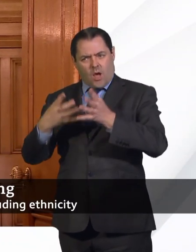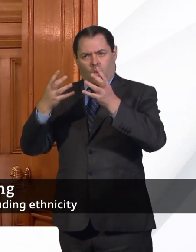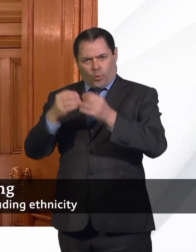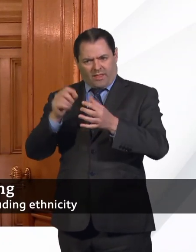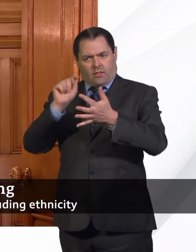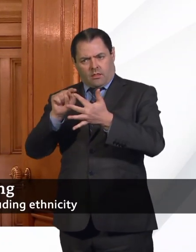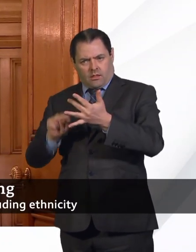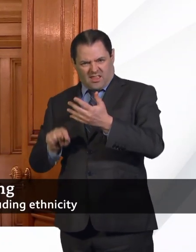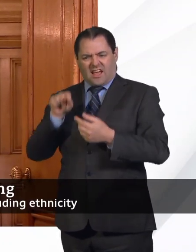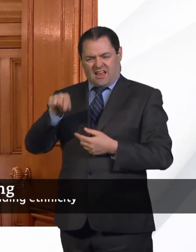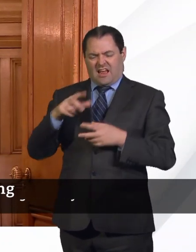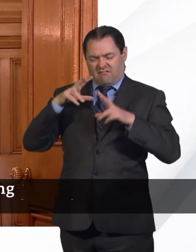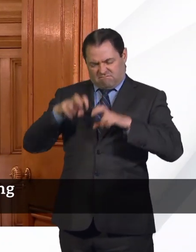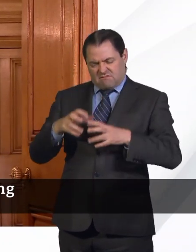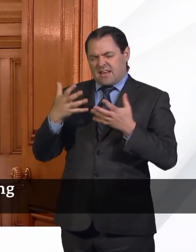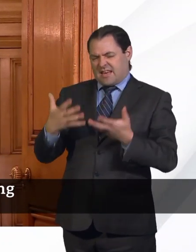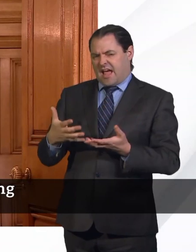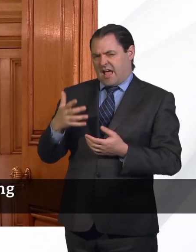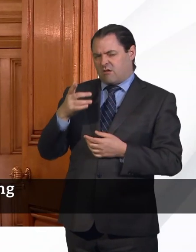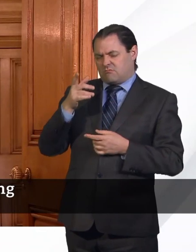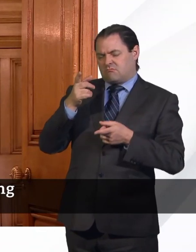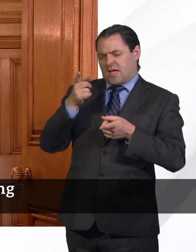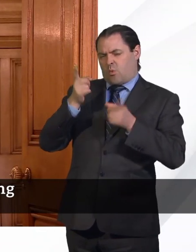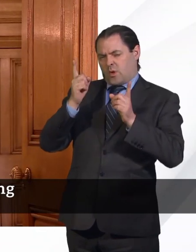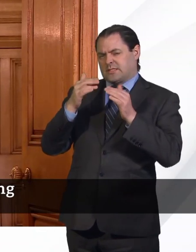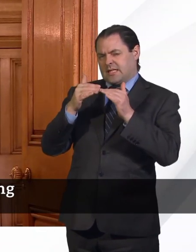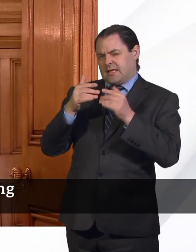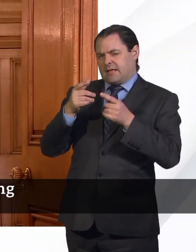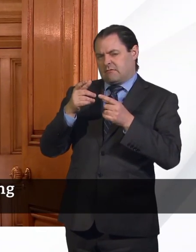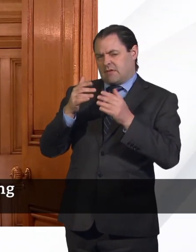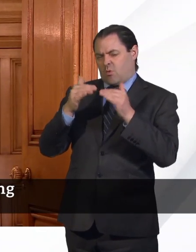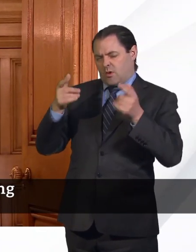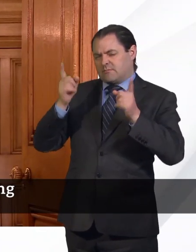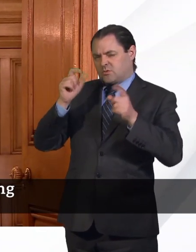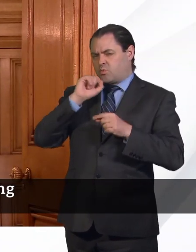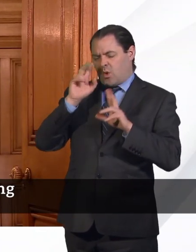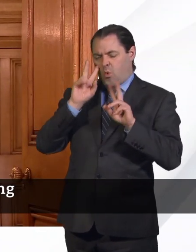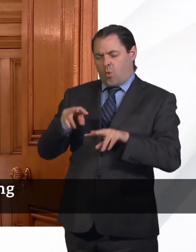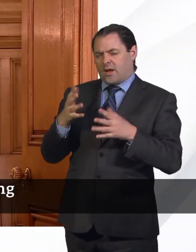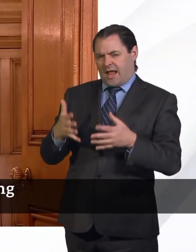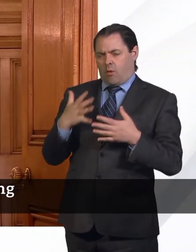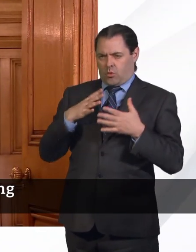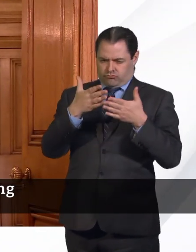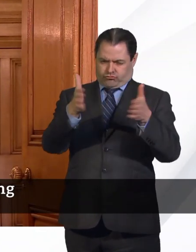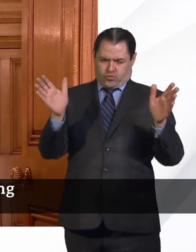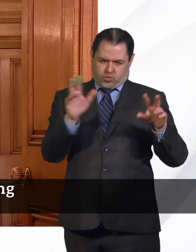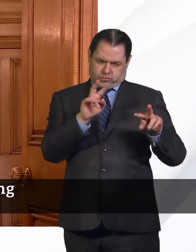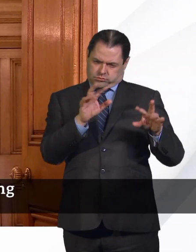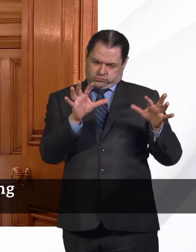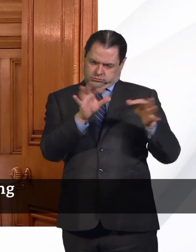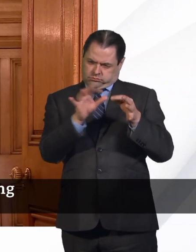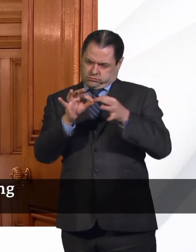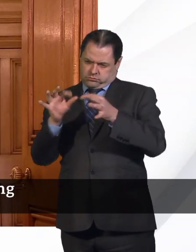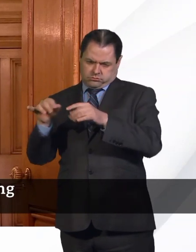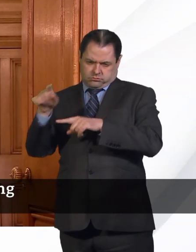PHE, that Kemi Badenok will be leading in the next stage to make sure we look as broadly as possible. And all the way